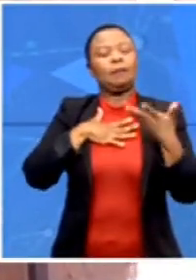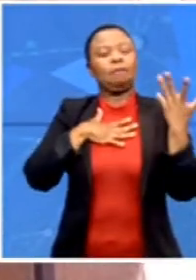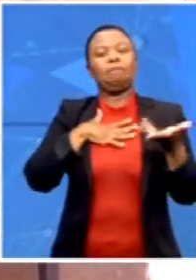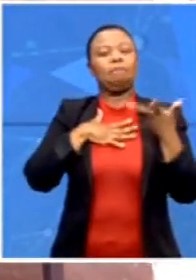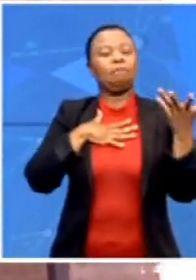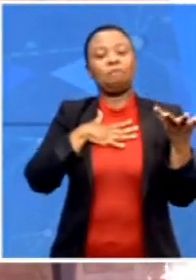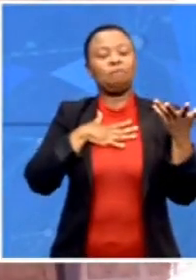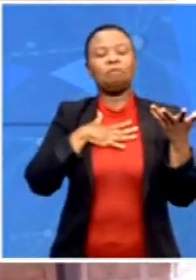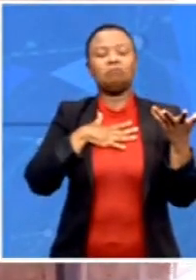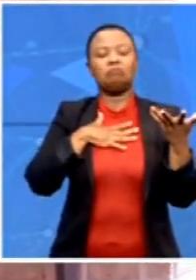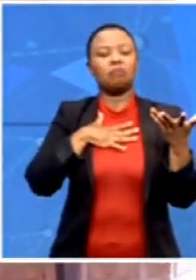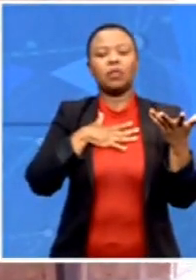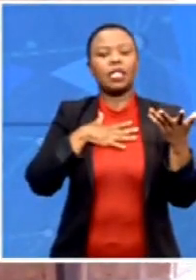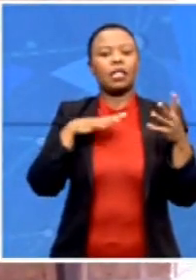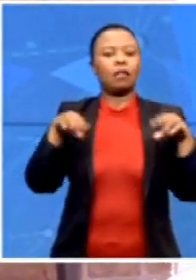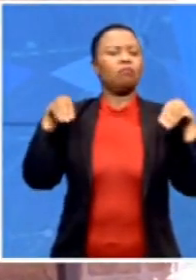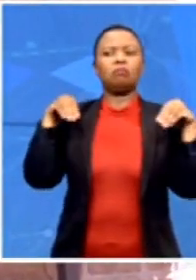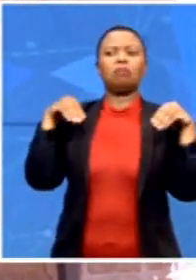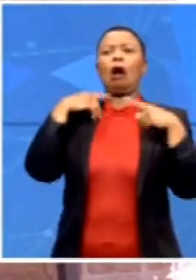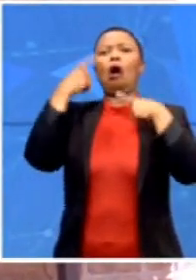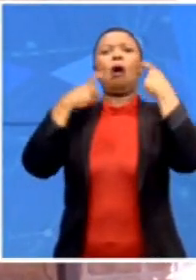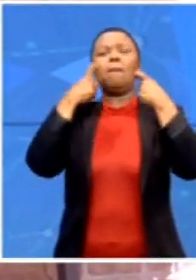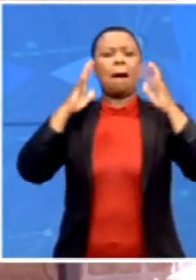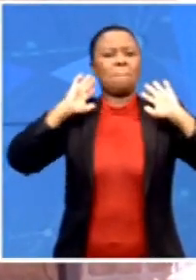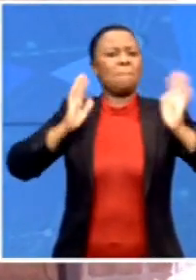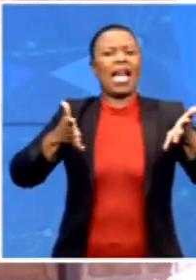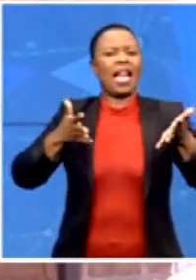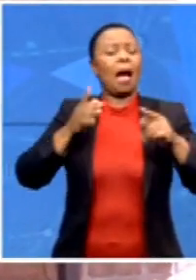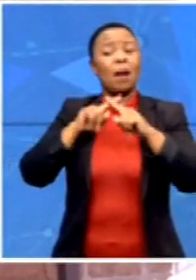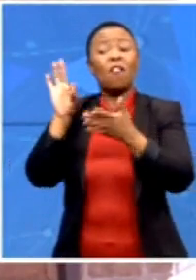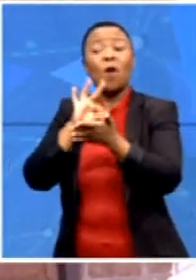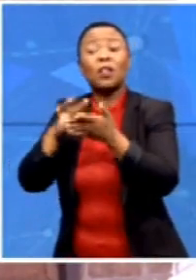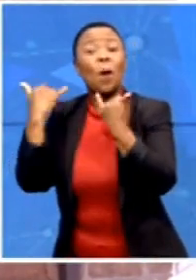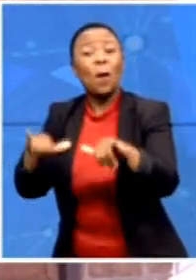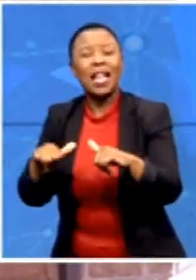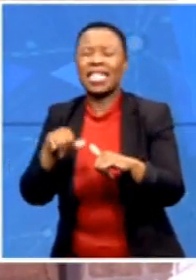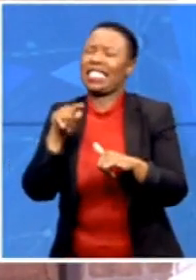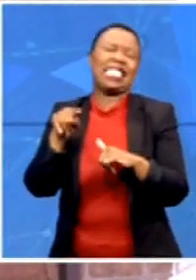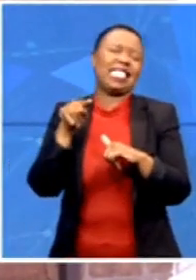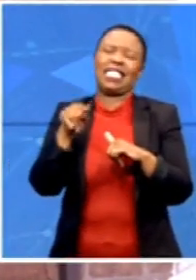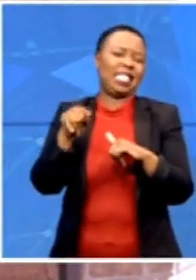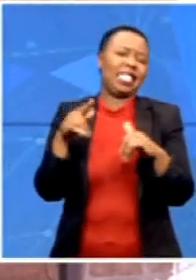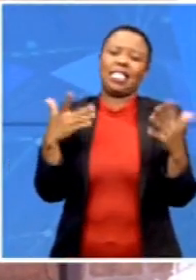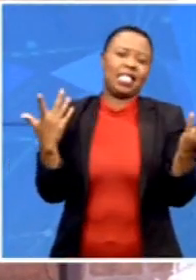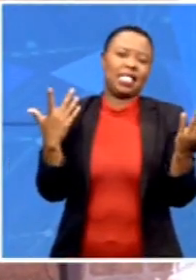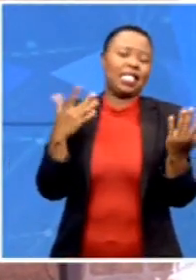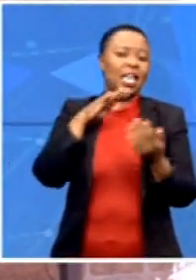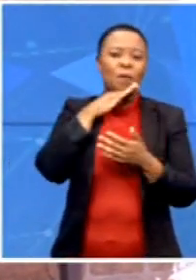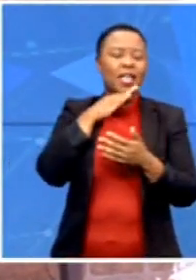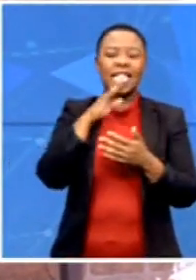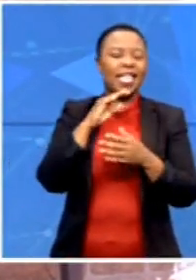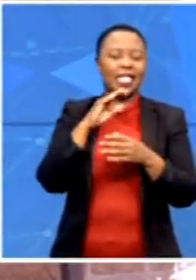complain without casting your vote. He calls it a day of reckoning where he'll be voting for